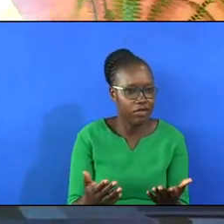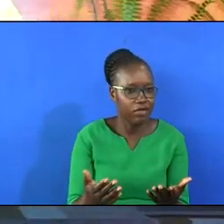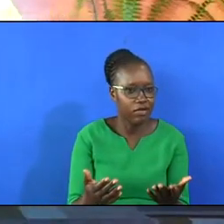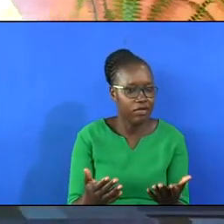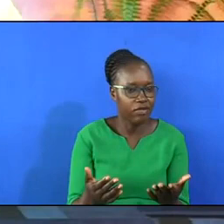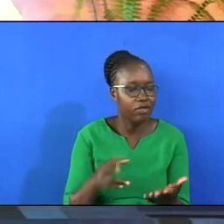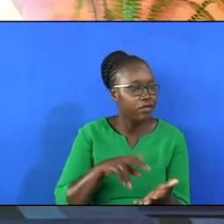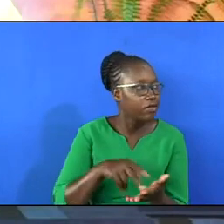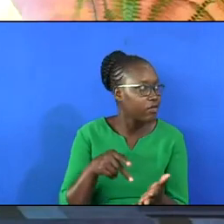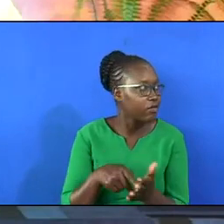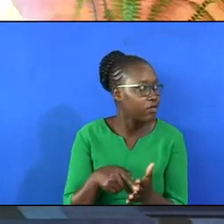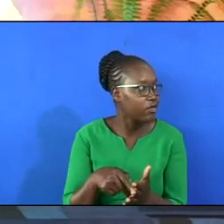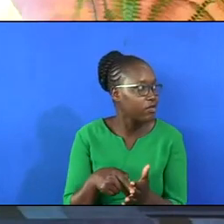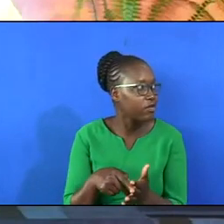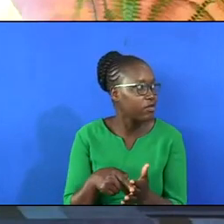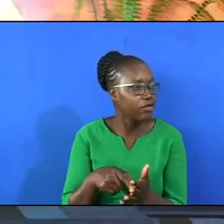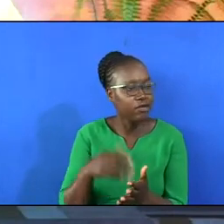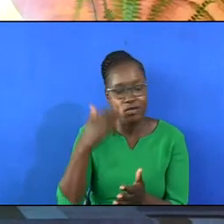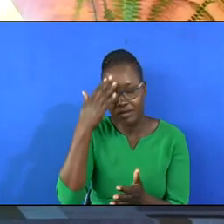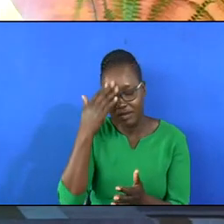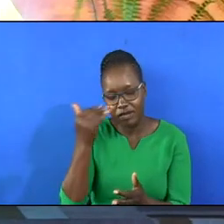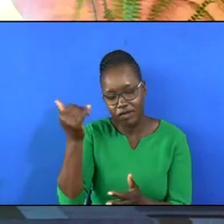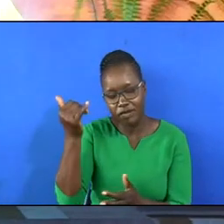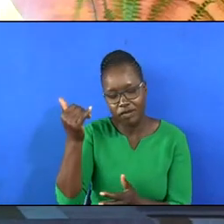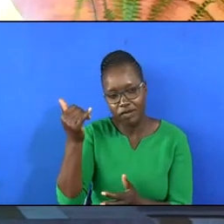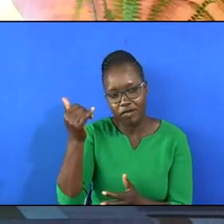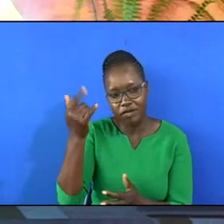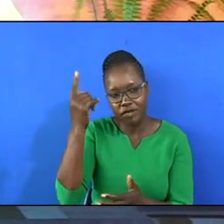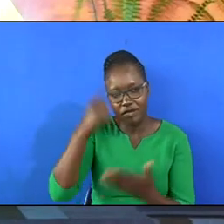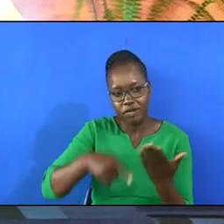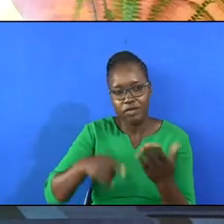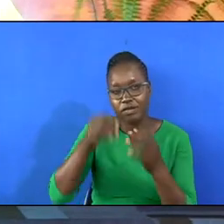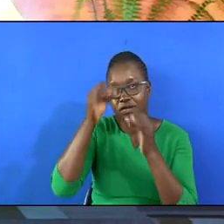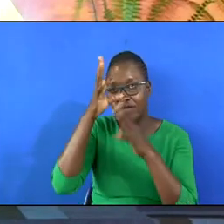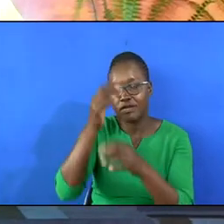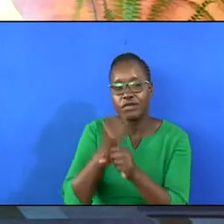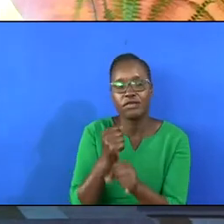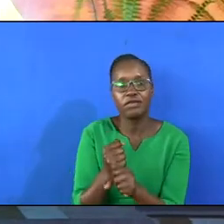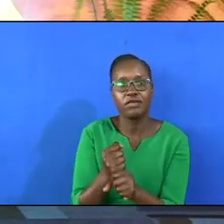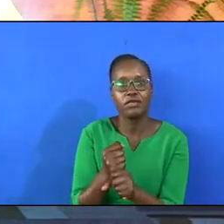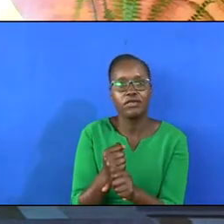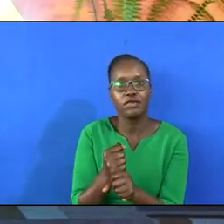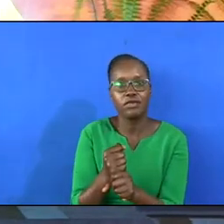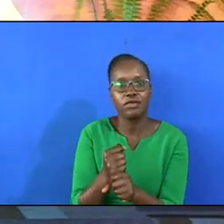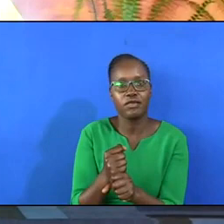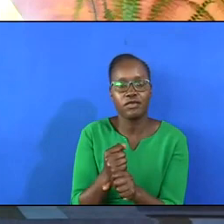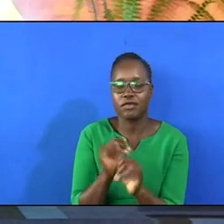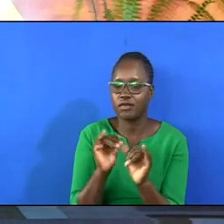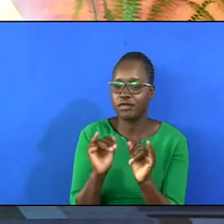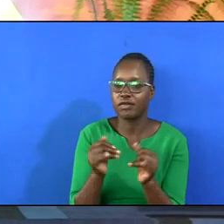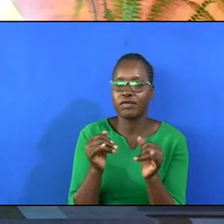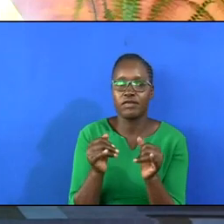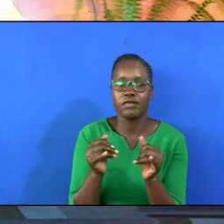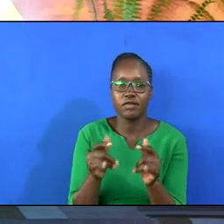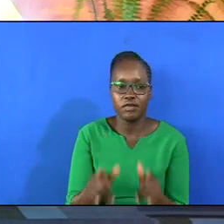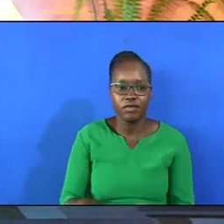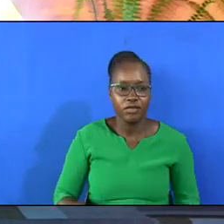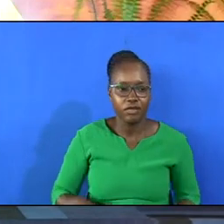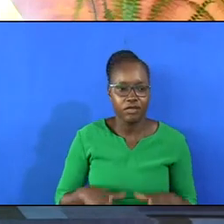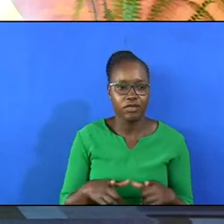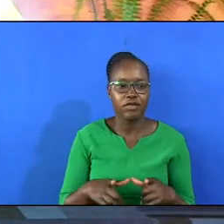it means because of what the father did a new existence